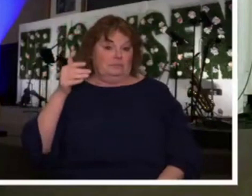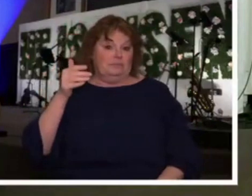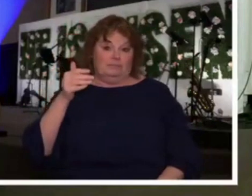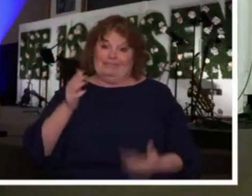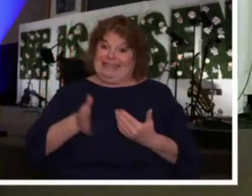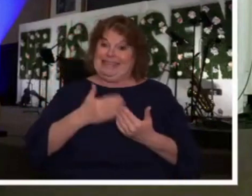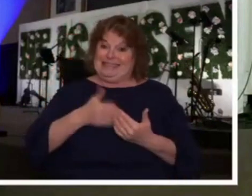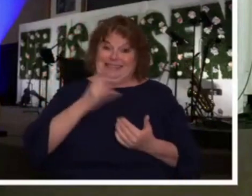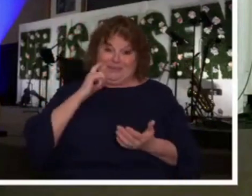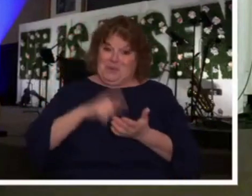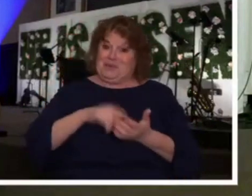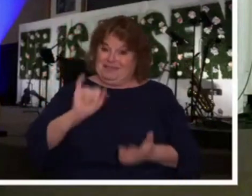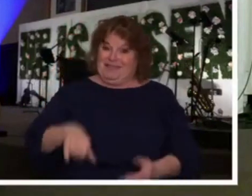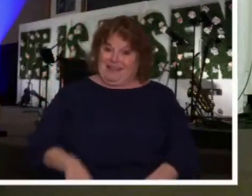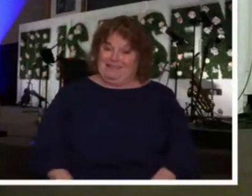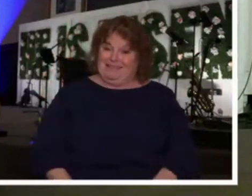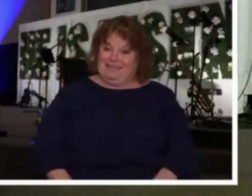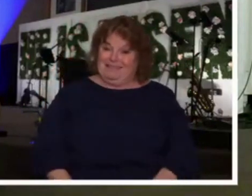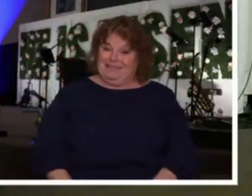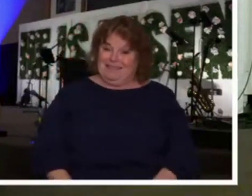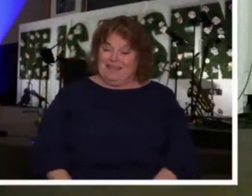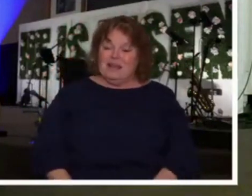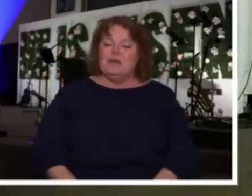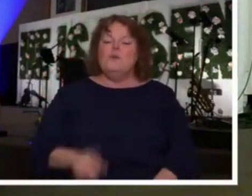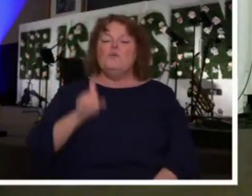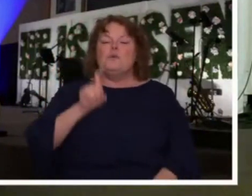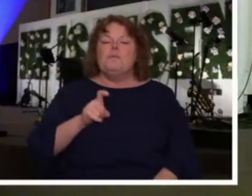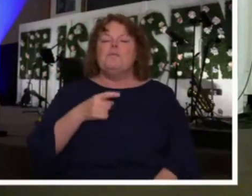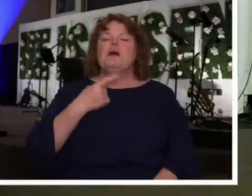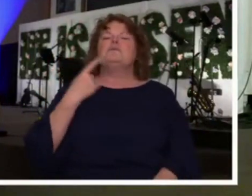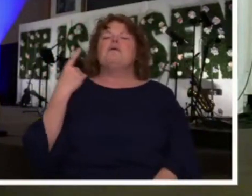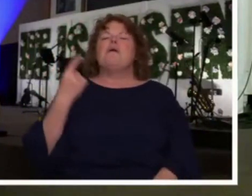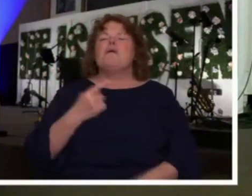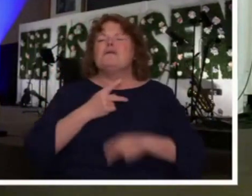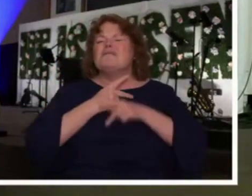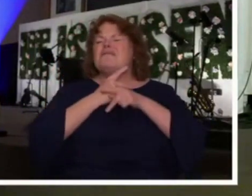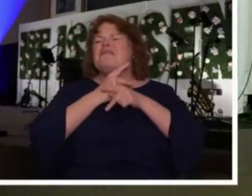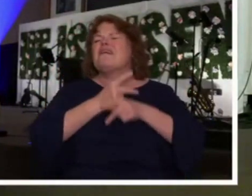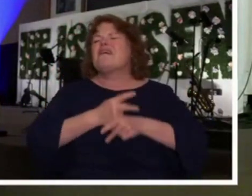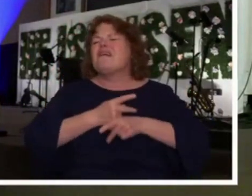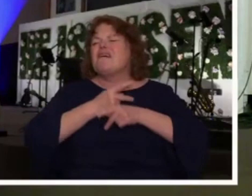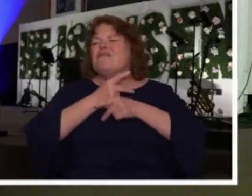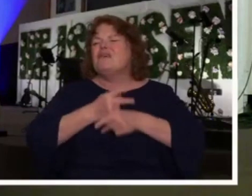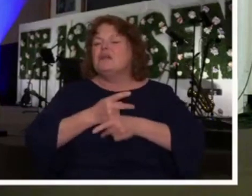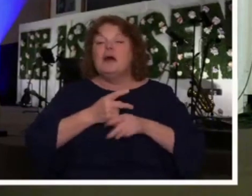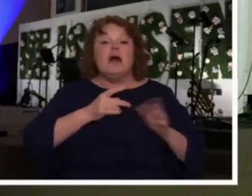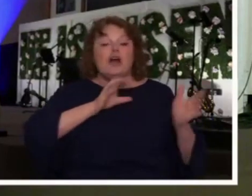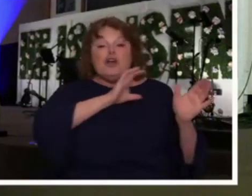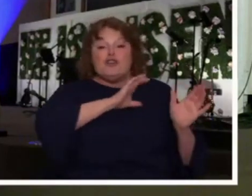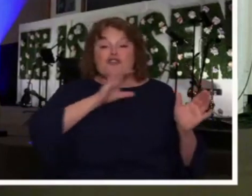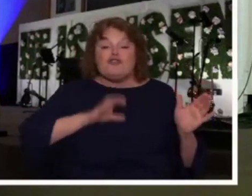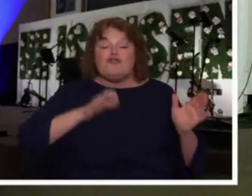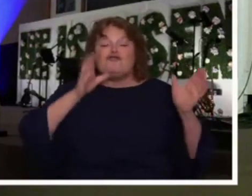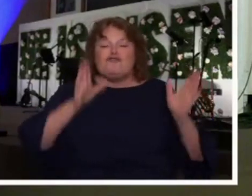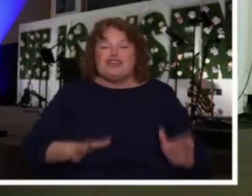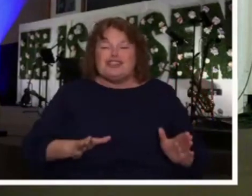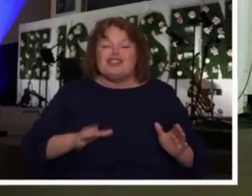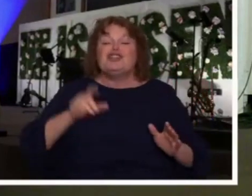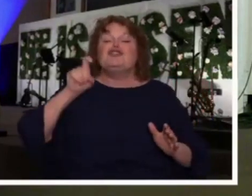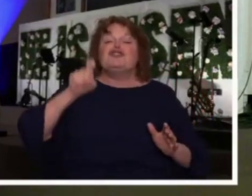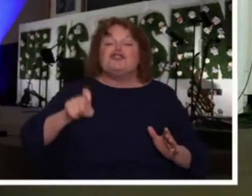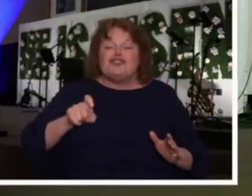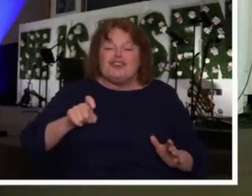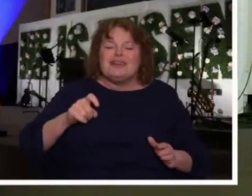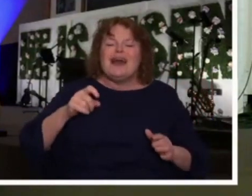we are to constantly be critical, constantly think. Christians should be the most thinking people in the world